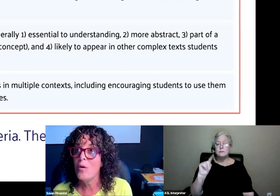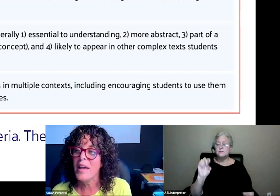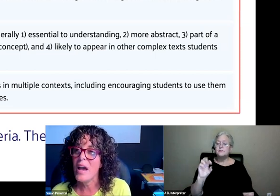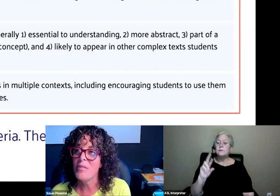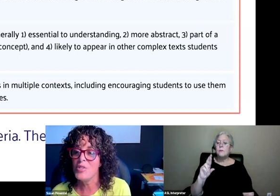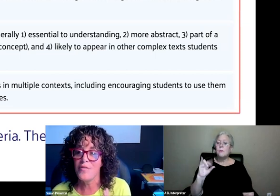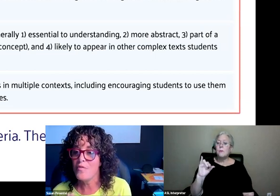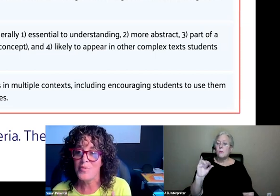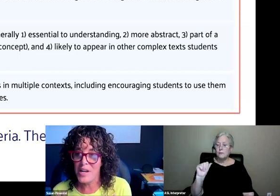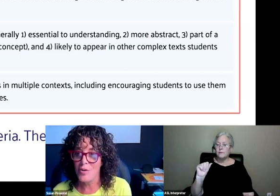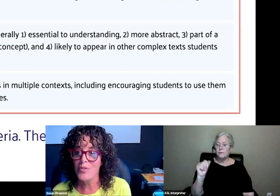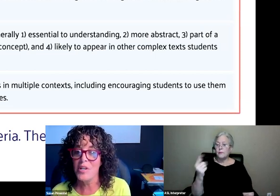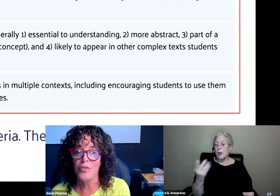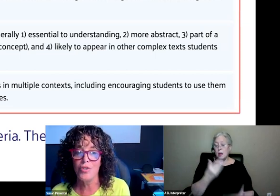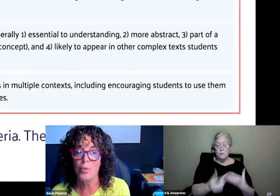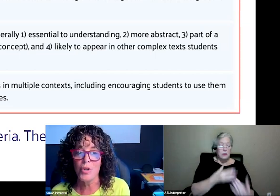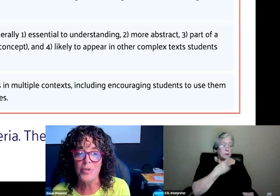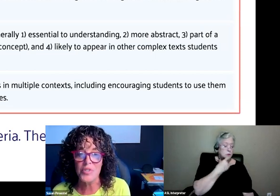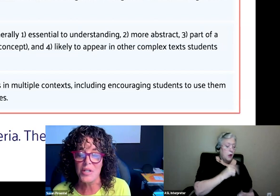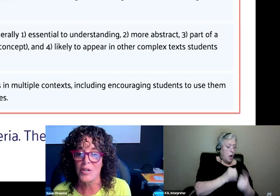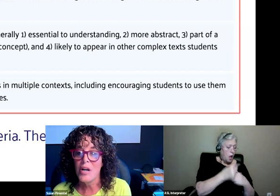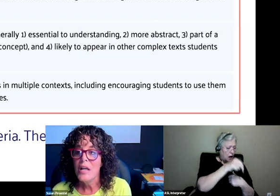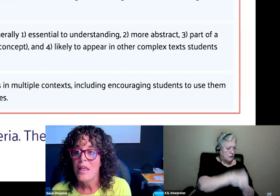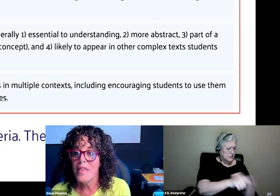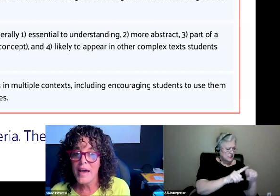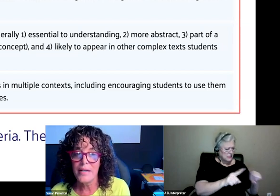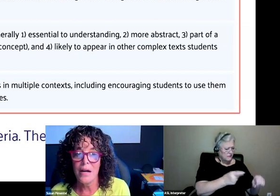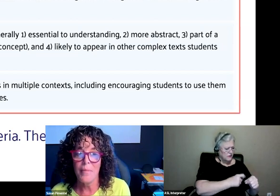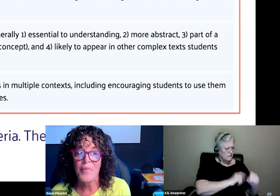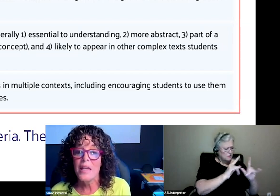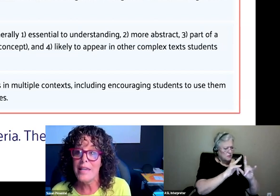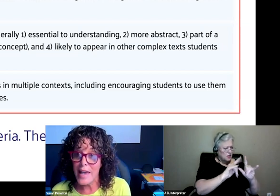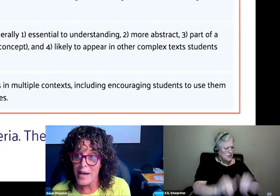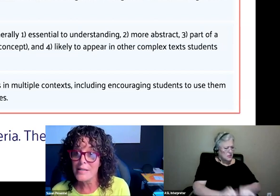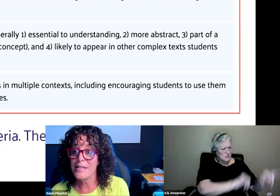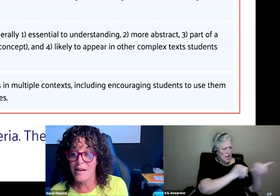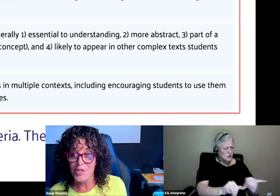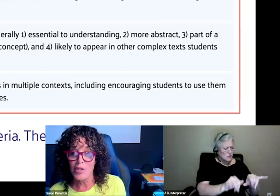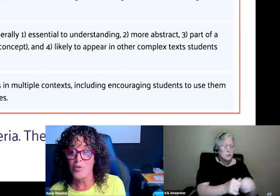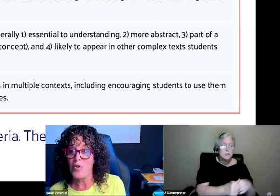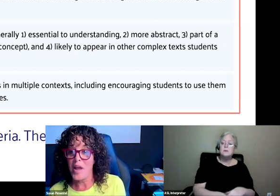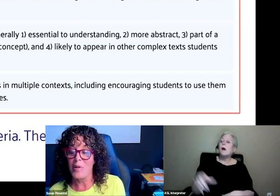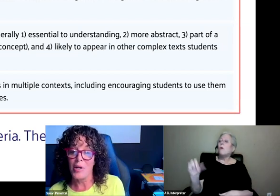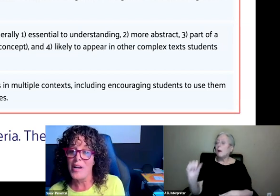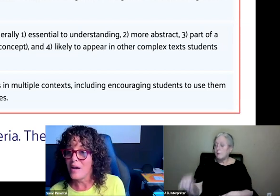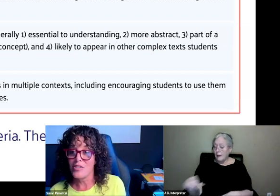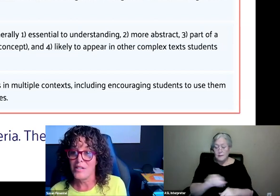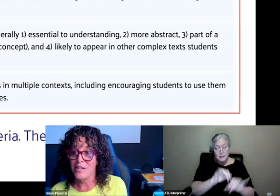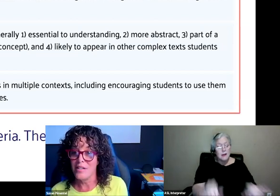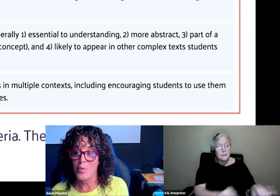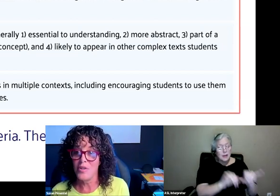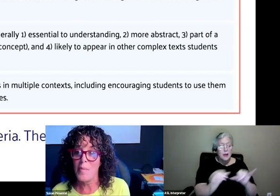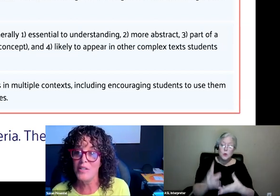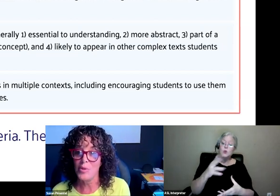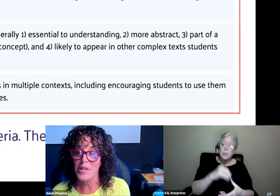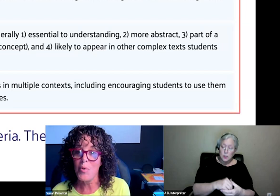say, okay, how is this different from standards? And you will notice here that, yes, the standards include vocabulary, actually,